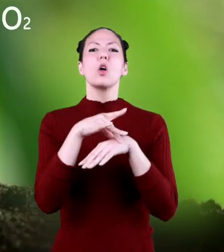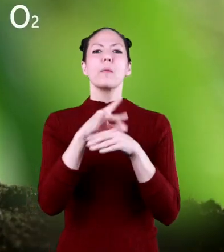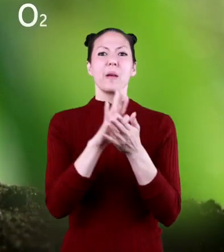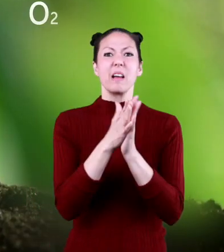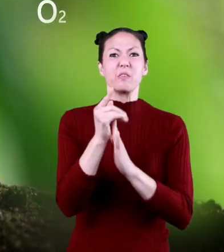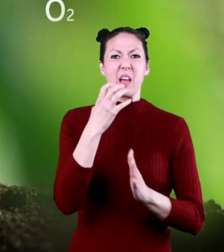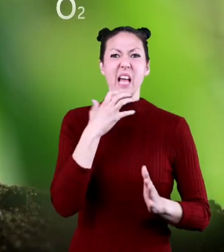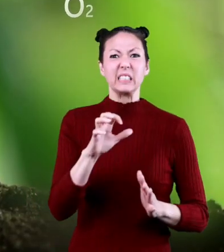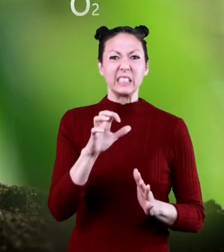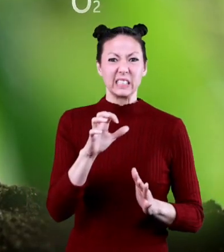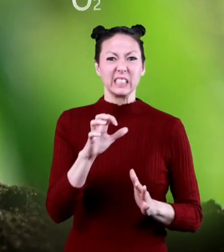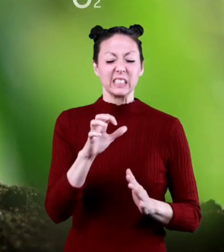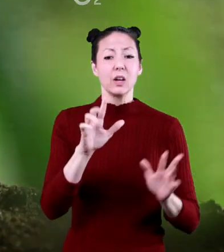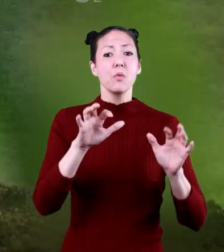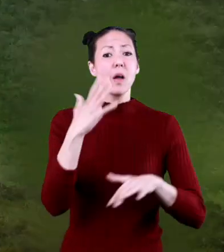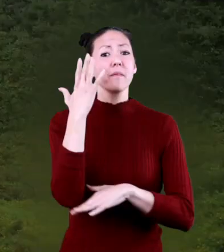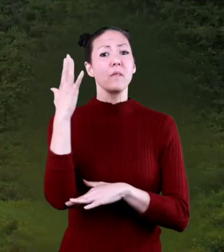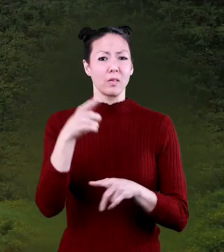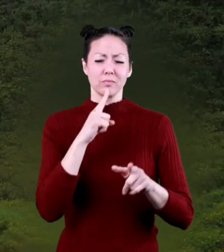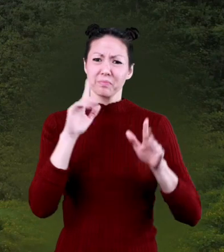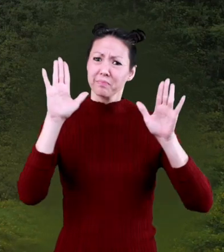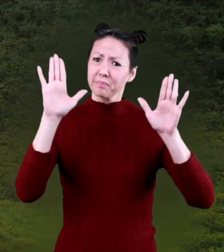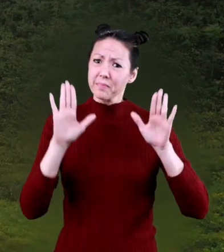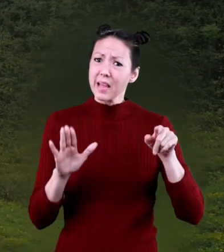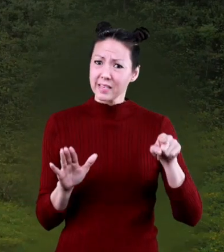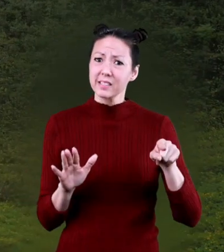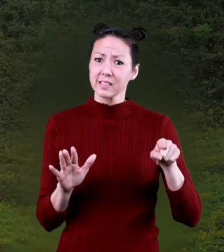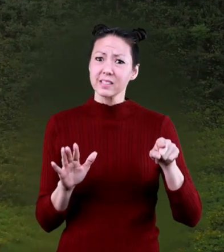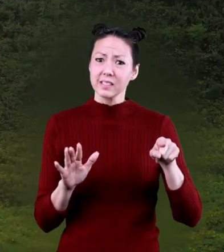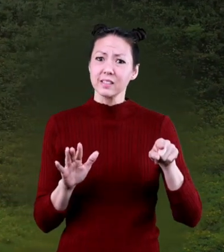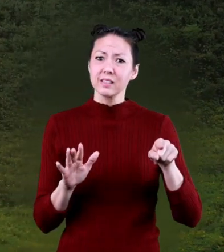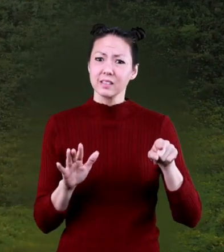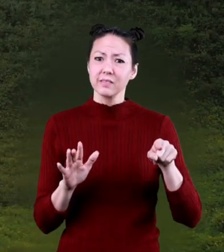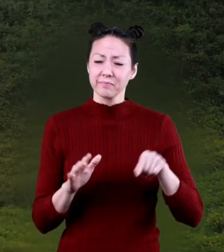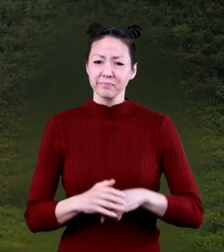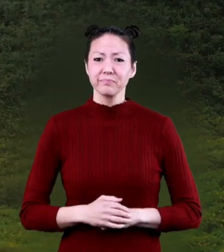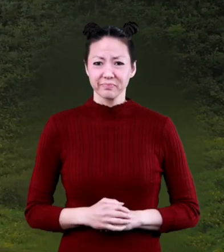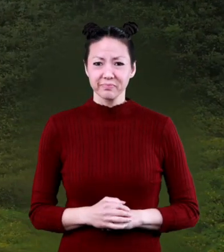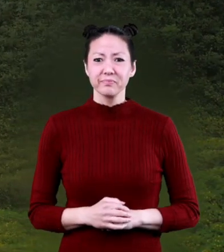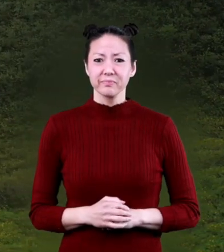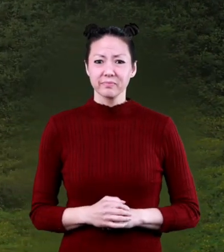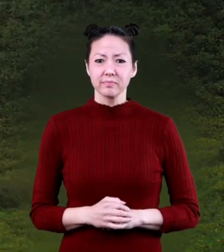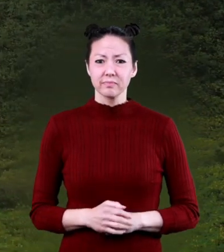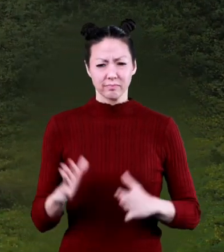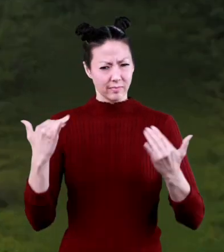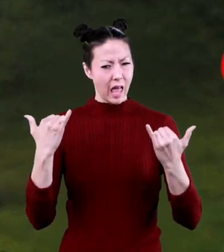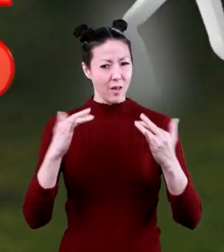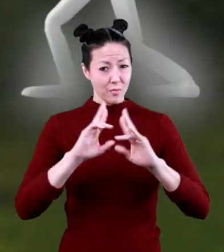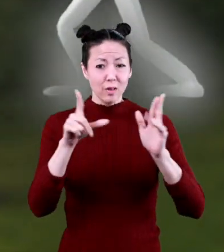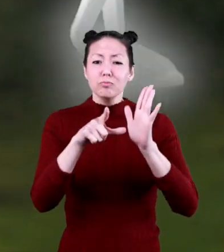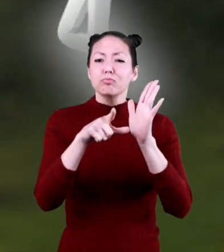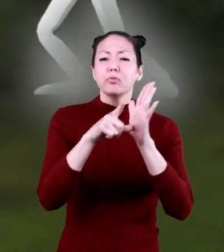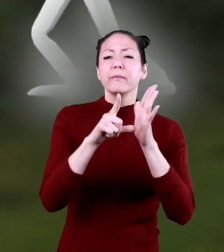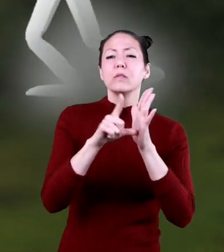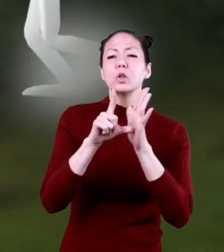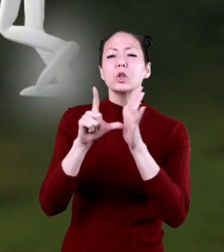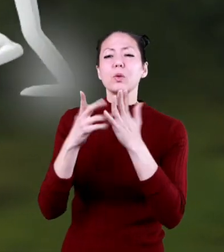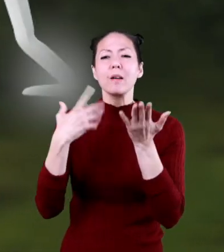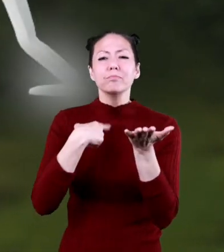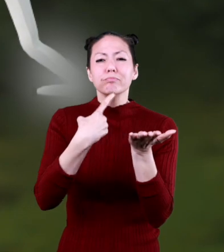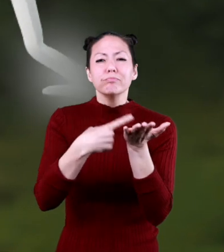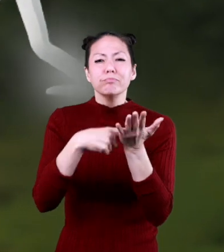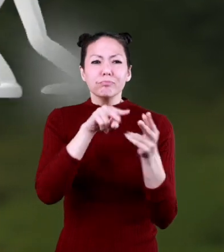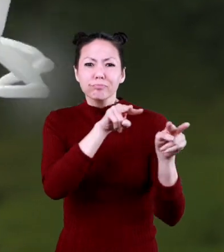becoming too hot. The rainforest is amazing. Ready to review?